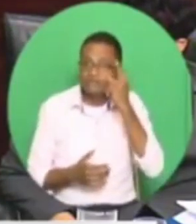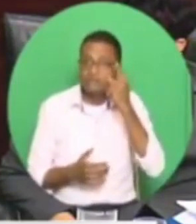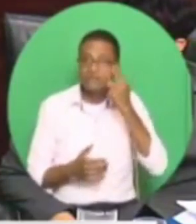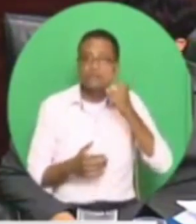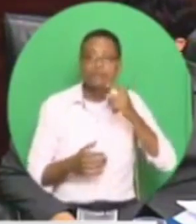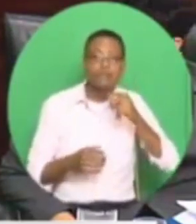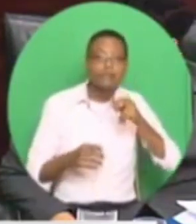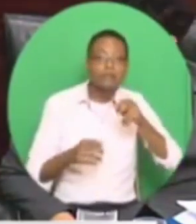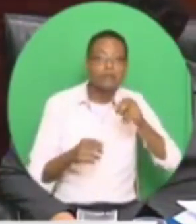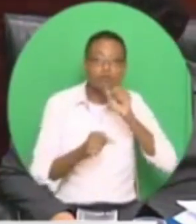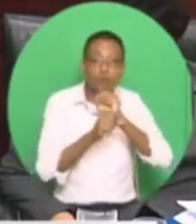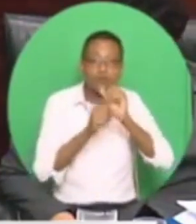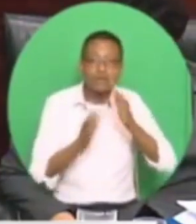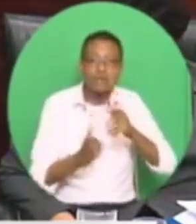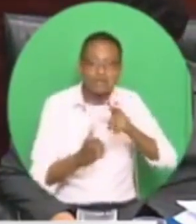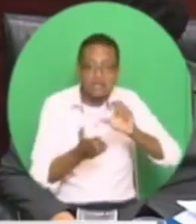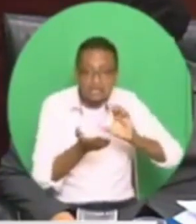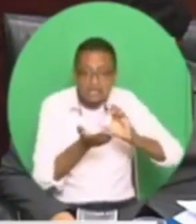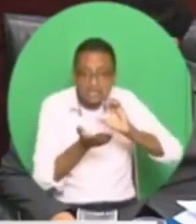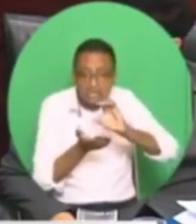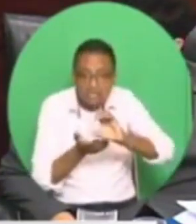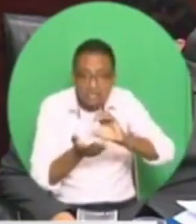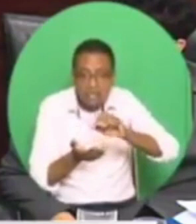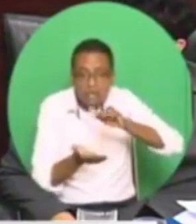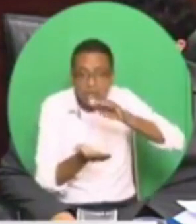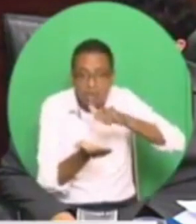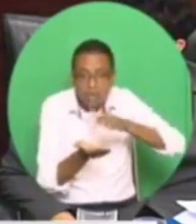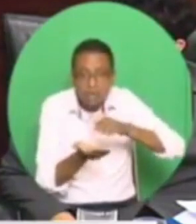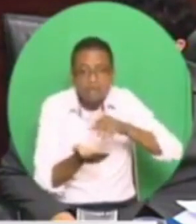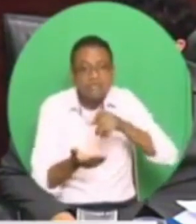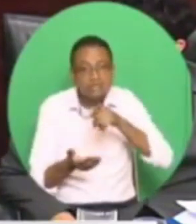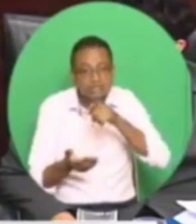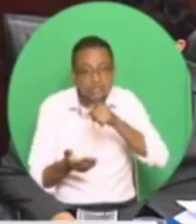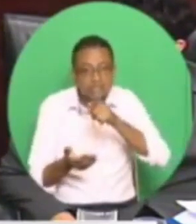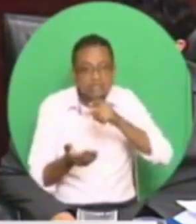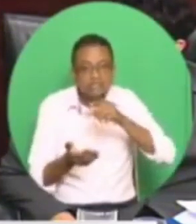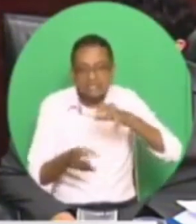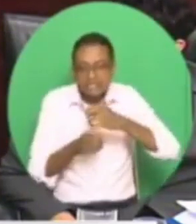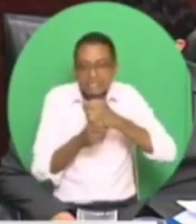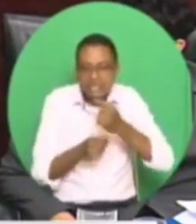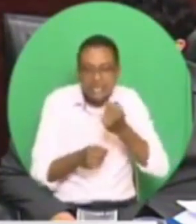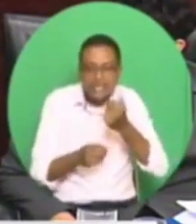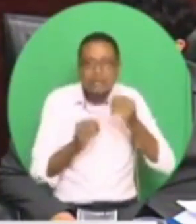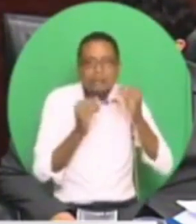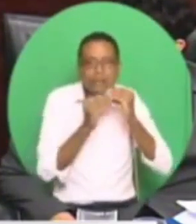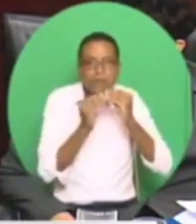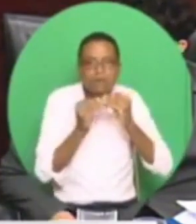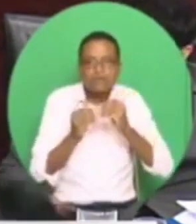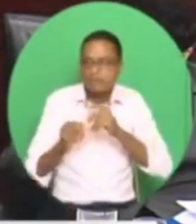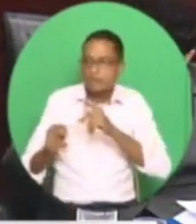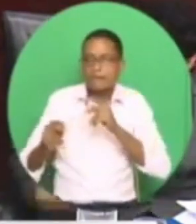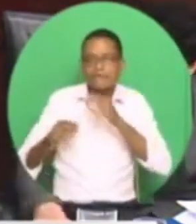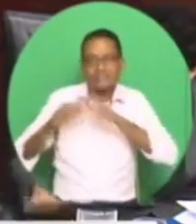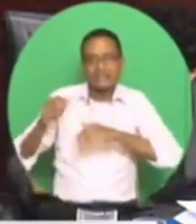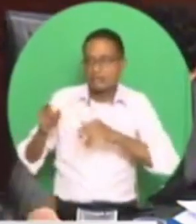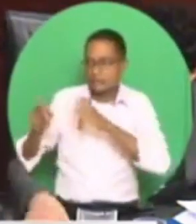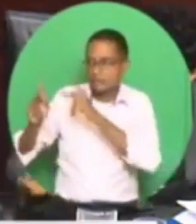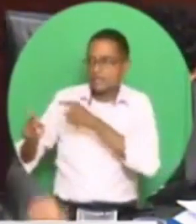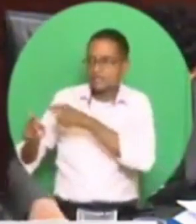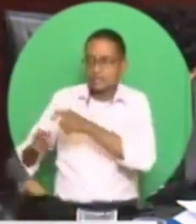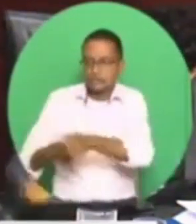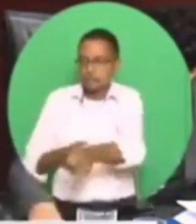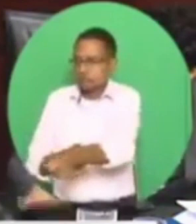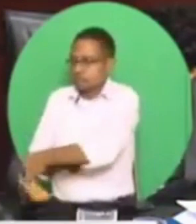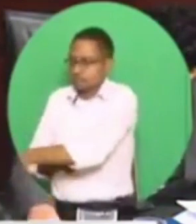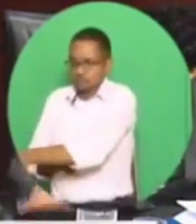will get more than the wakaman, the checker, the field officer. So they can't be thinking of that. But they got caught because they did not think it out.